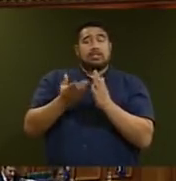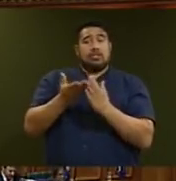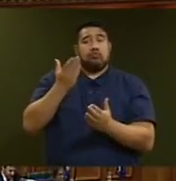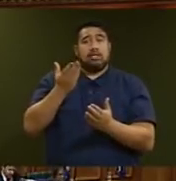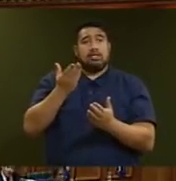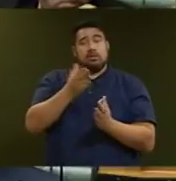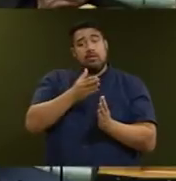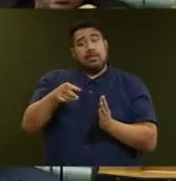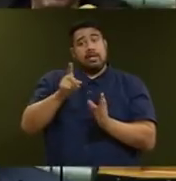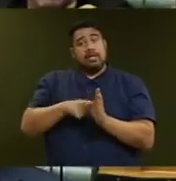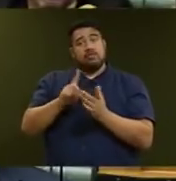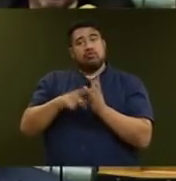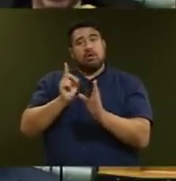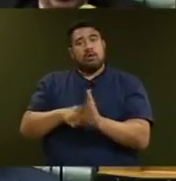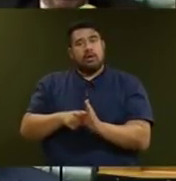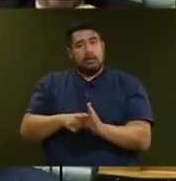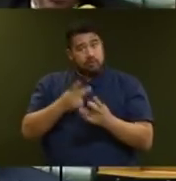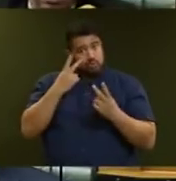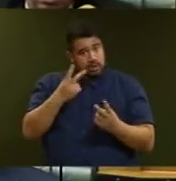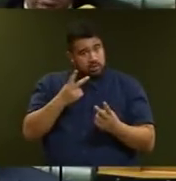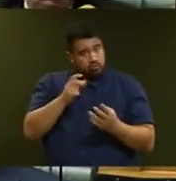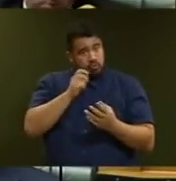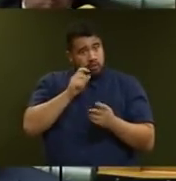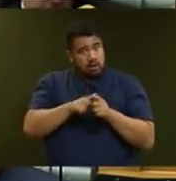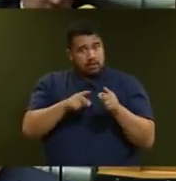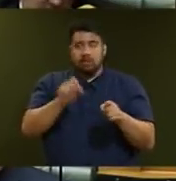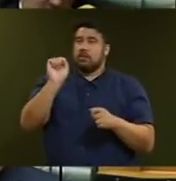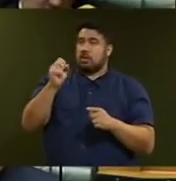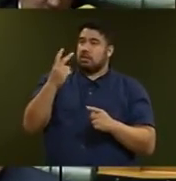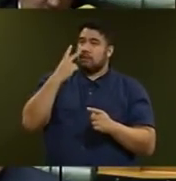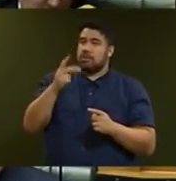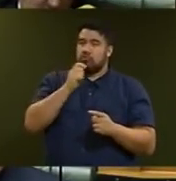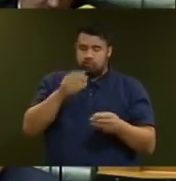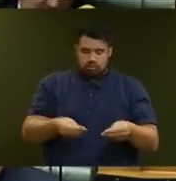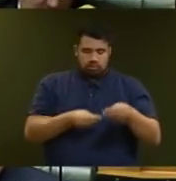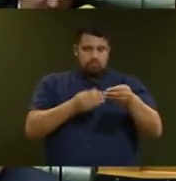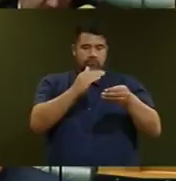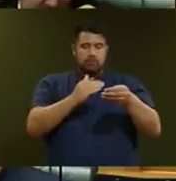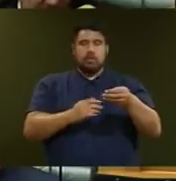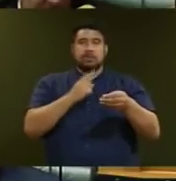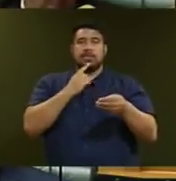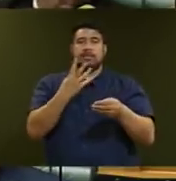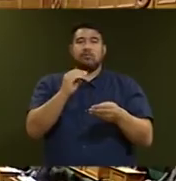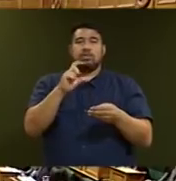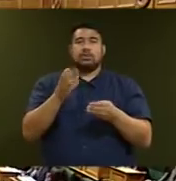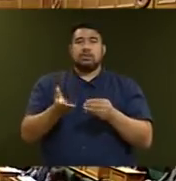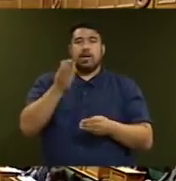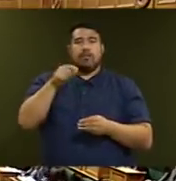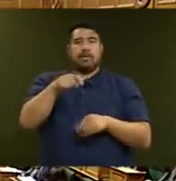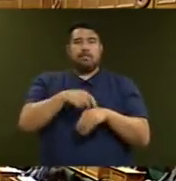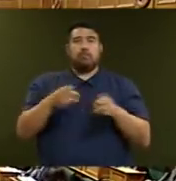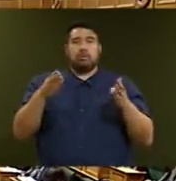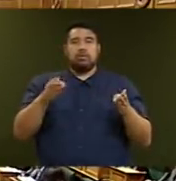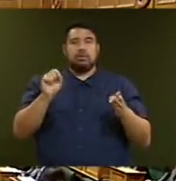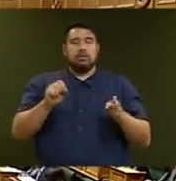Mr Speaker, I have seen reports that showed that petrol went up by $0.40 a litre during that period. Order. Order. Thank